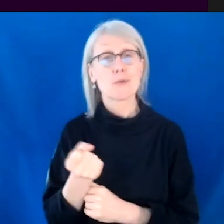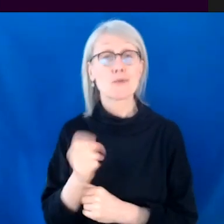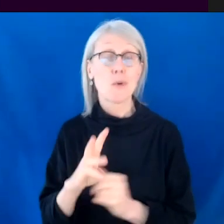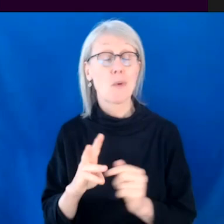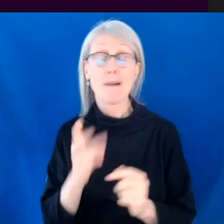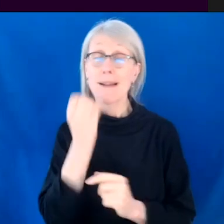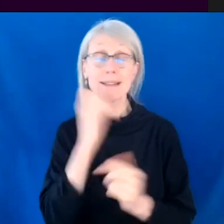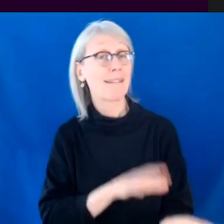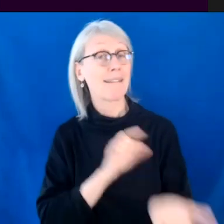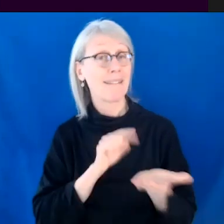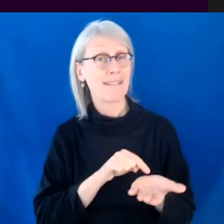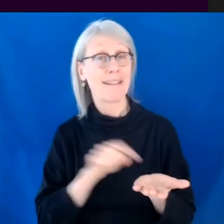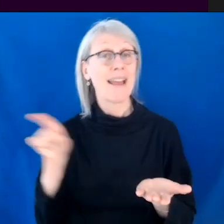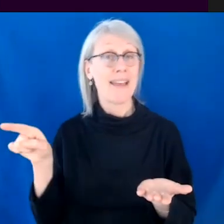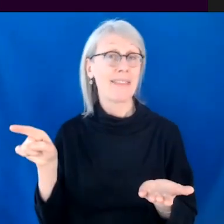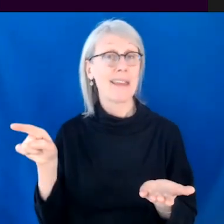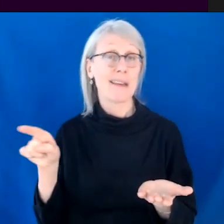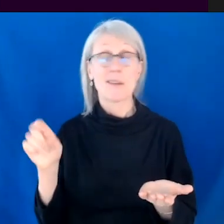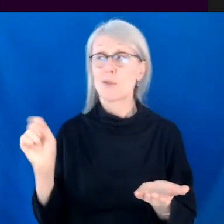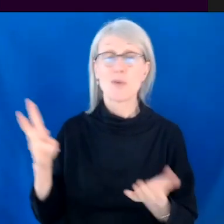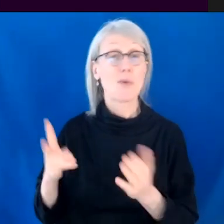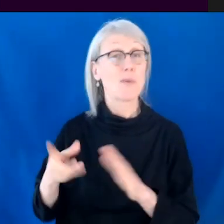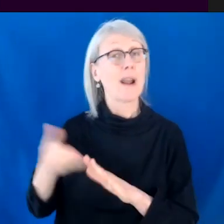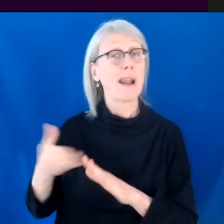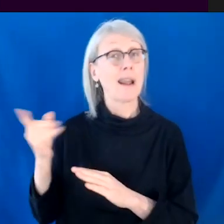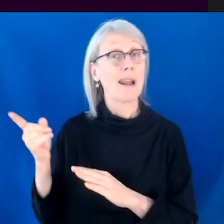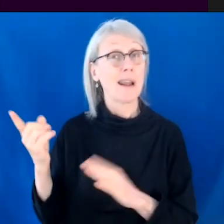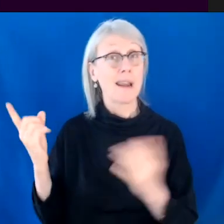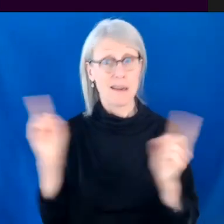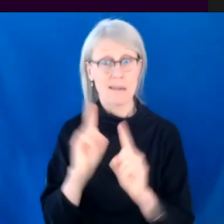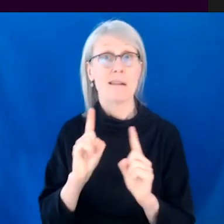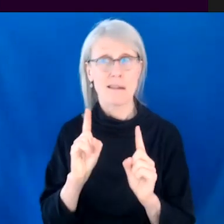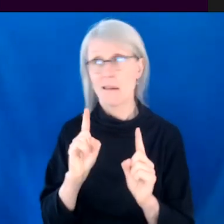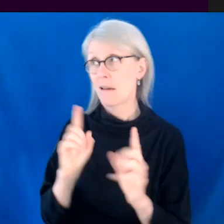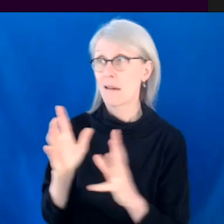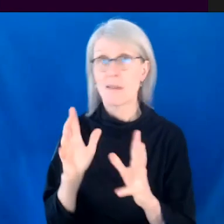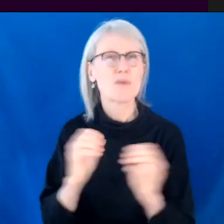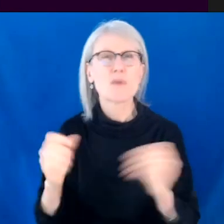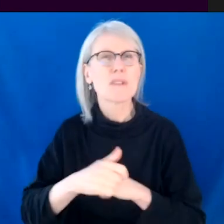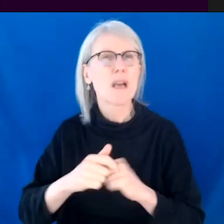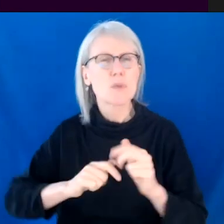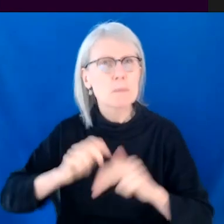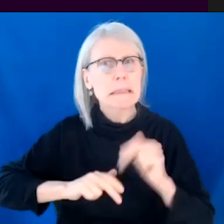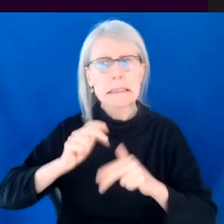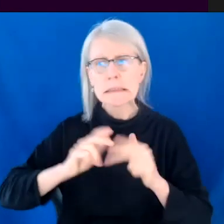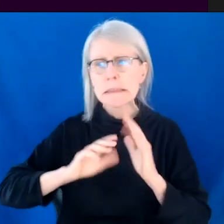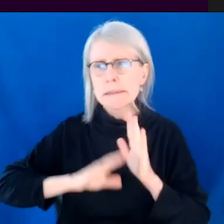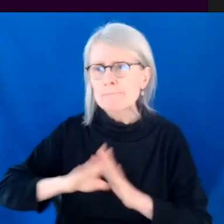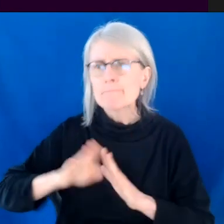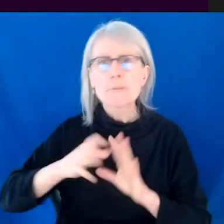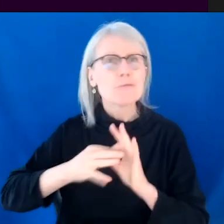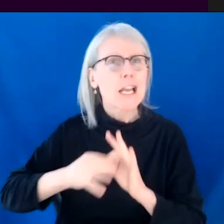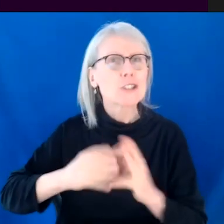and then now you're making the show together and you don't have that time to build that relationship and get that,